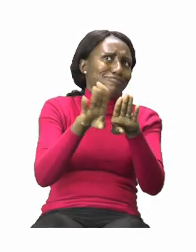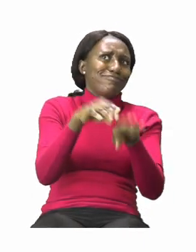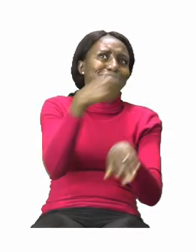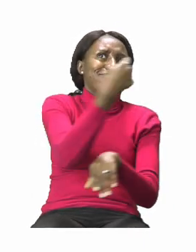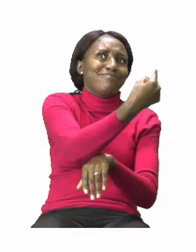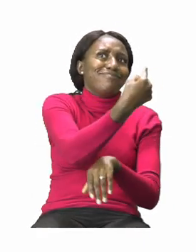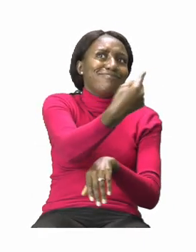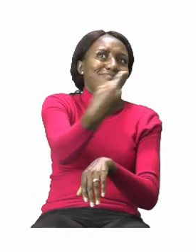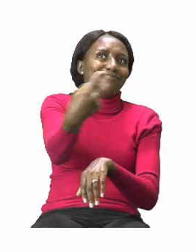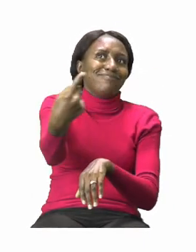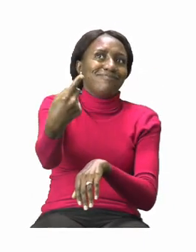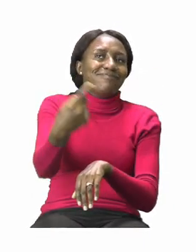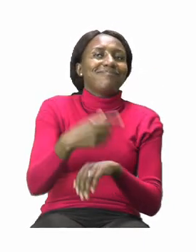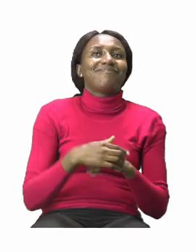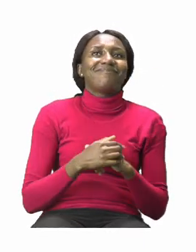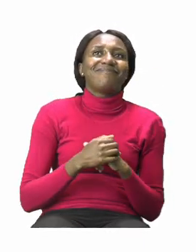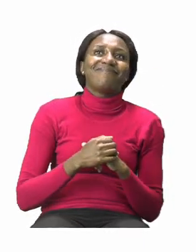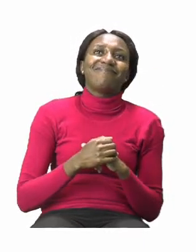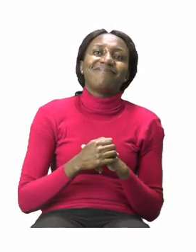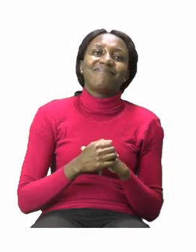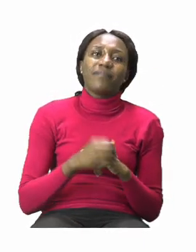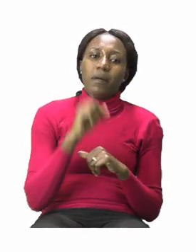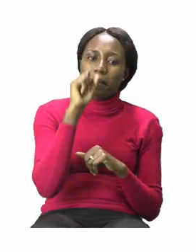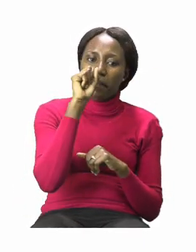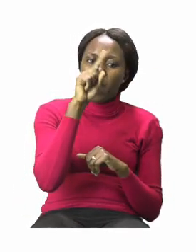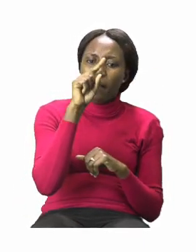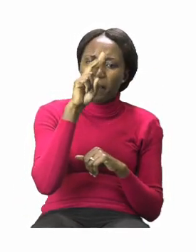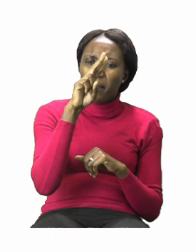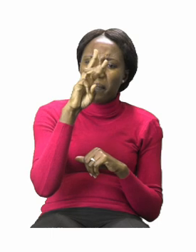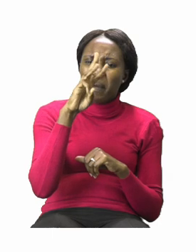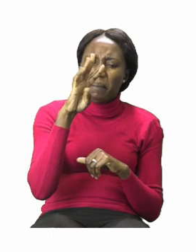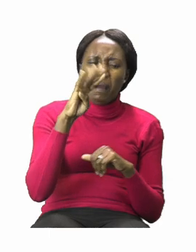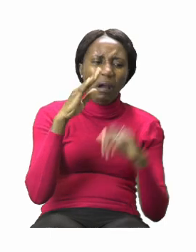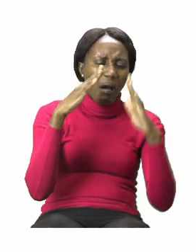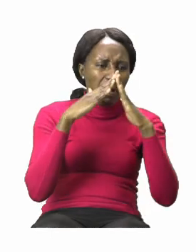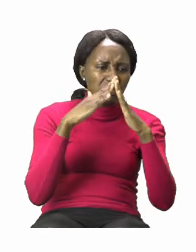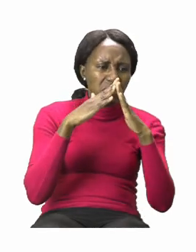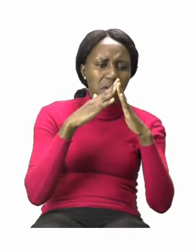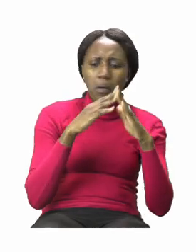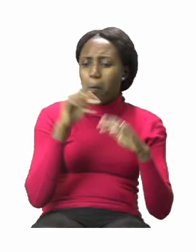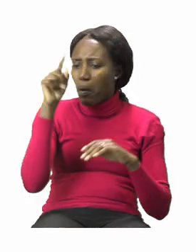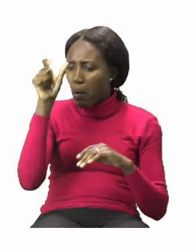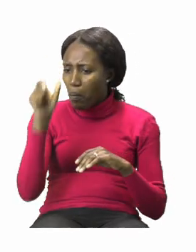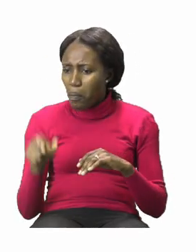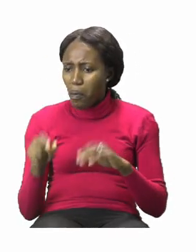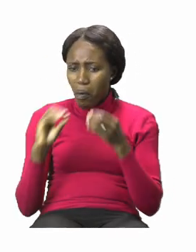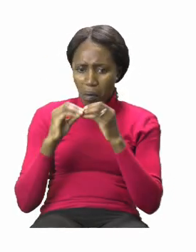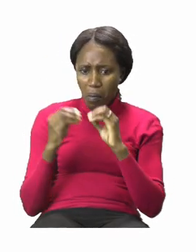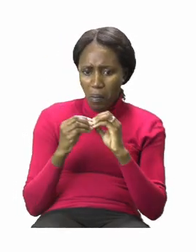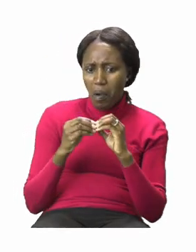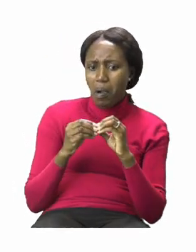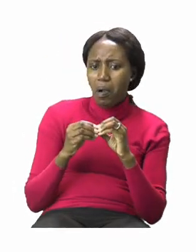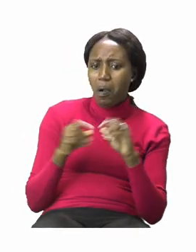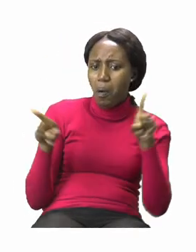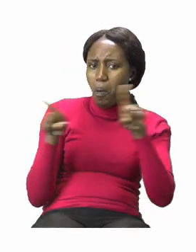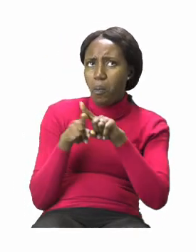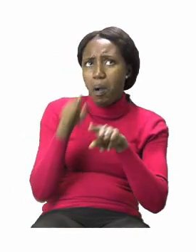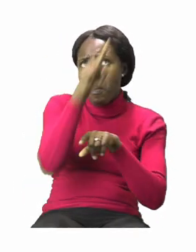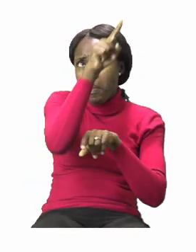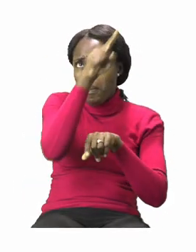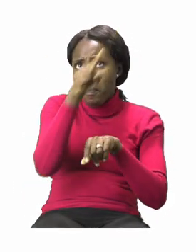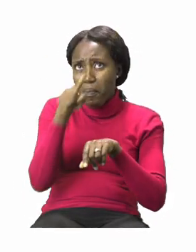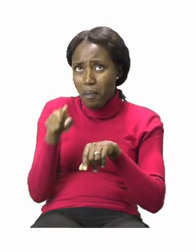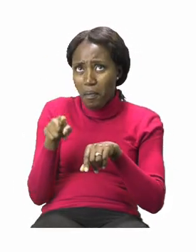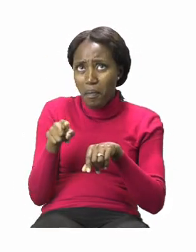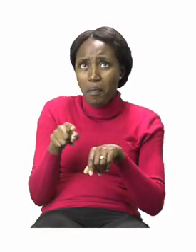yourself. Count the houses carefully and then look for the number on the other side.